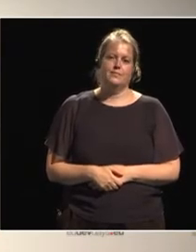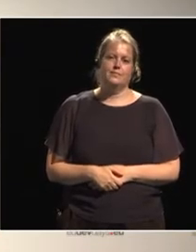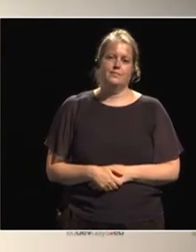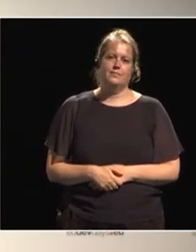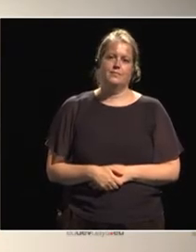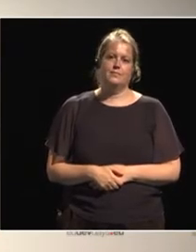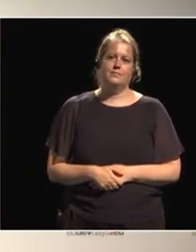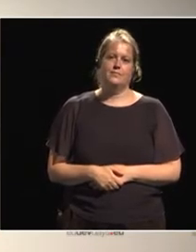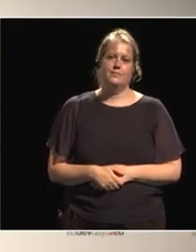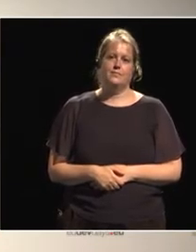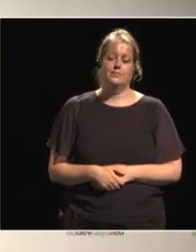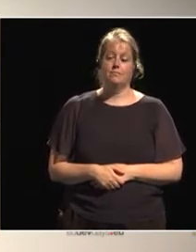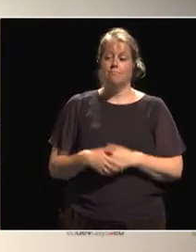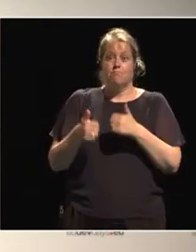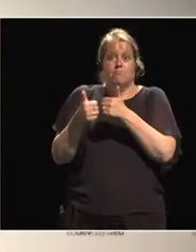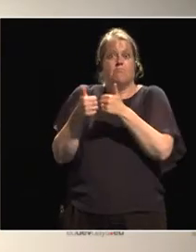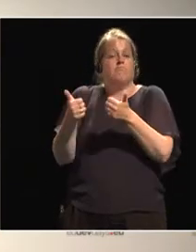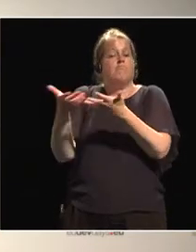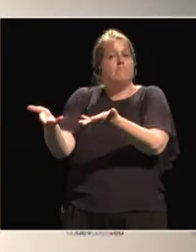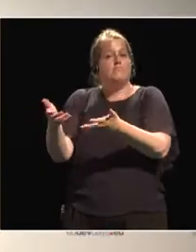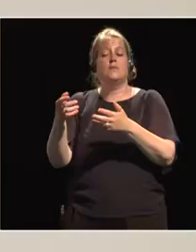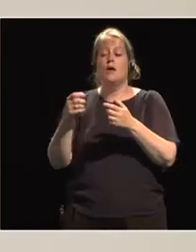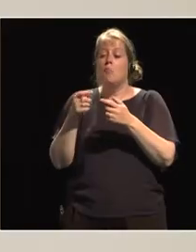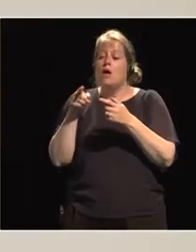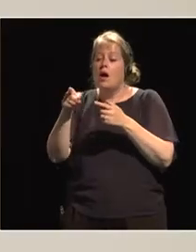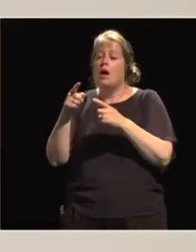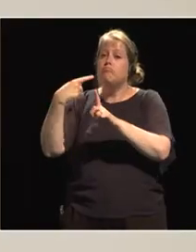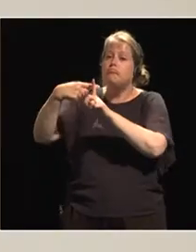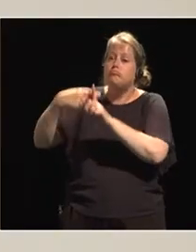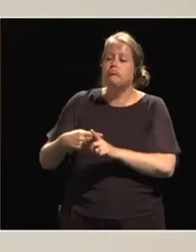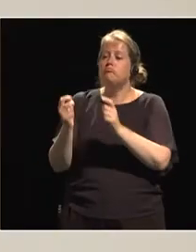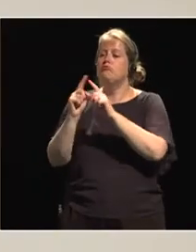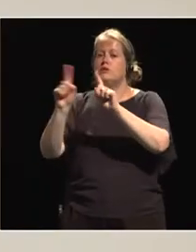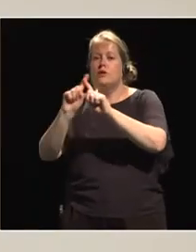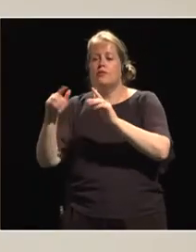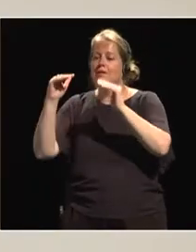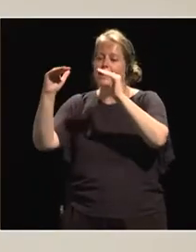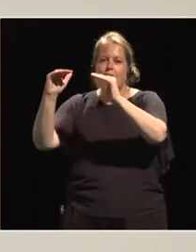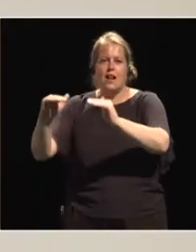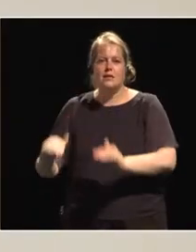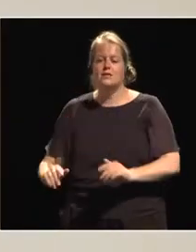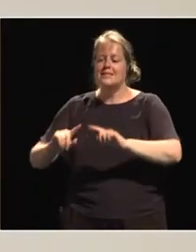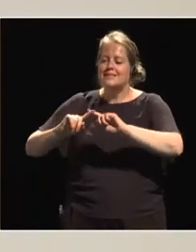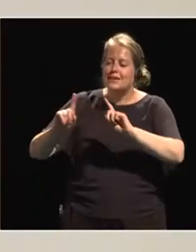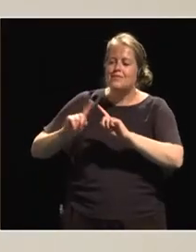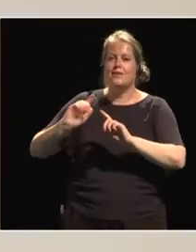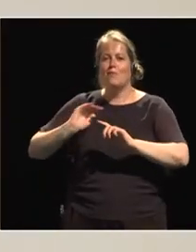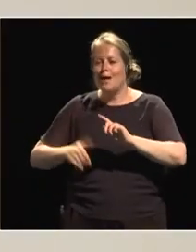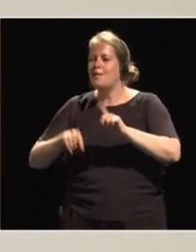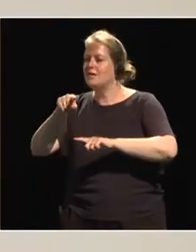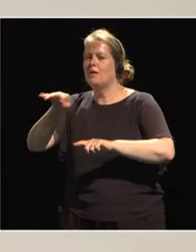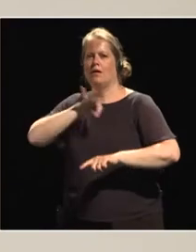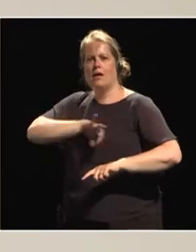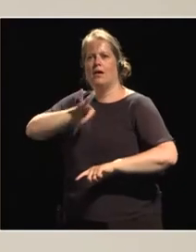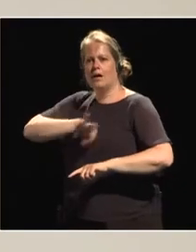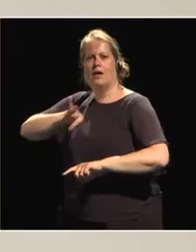It's very good. And there's different levels of different types of rural women. The level of